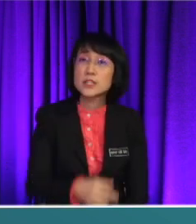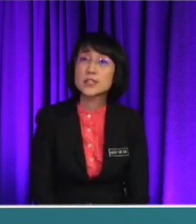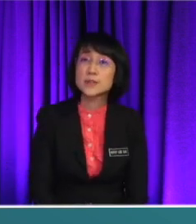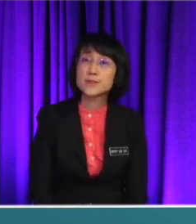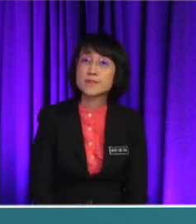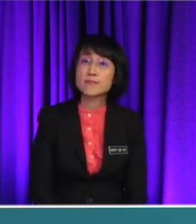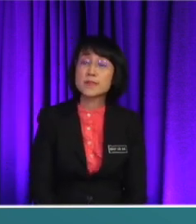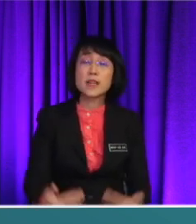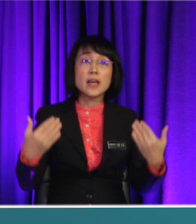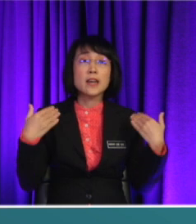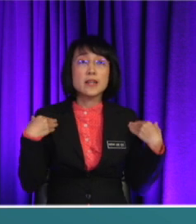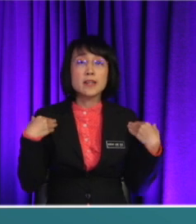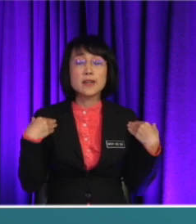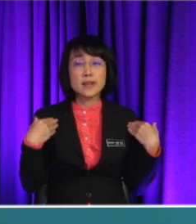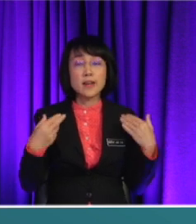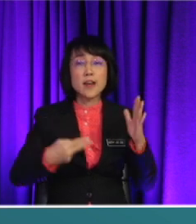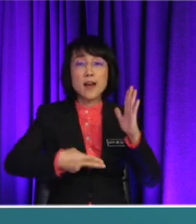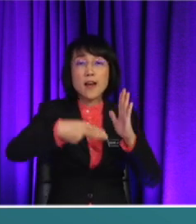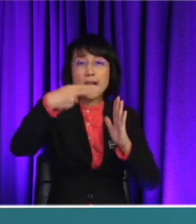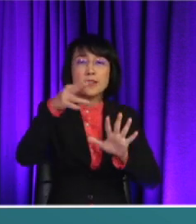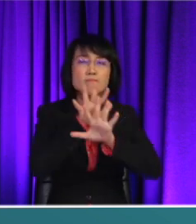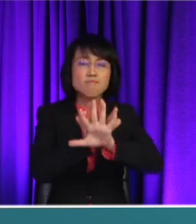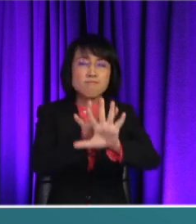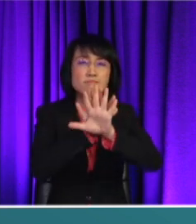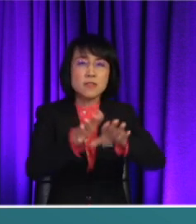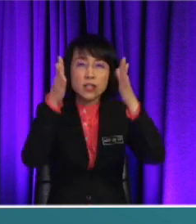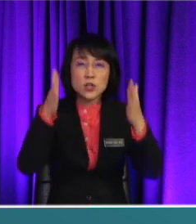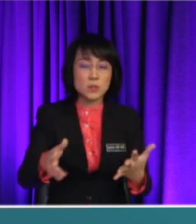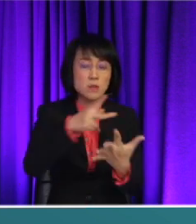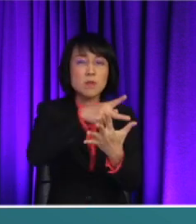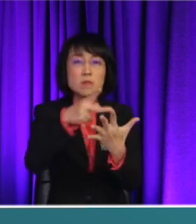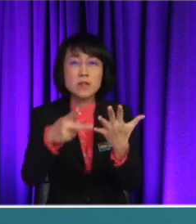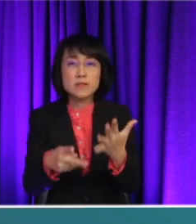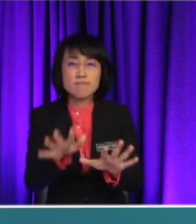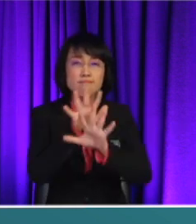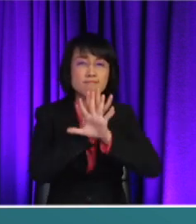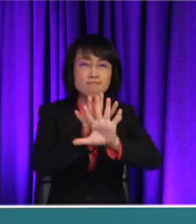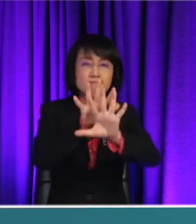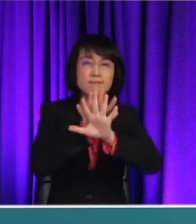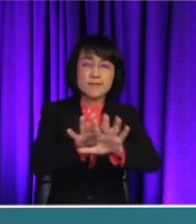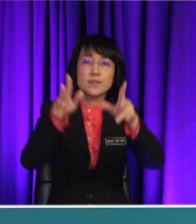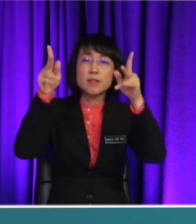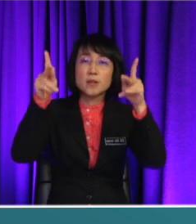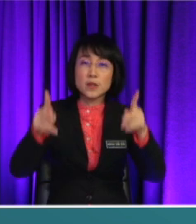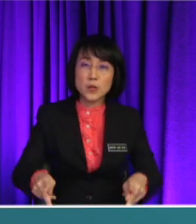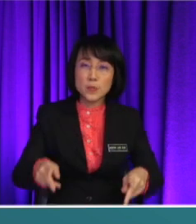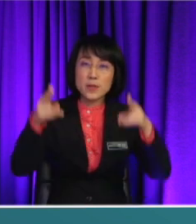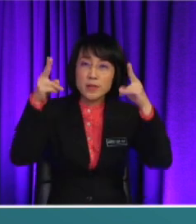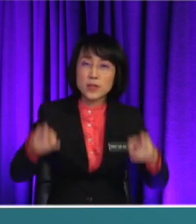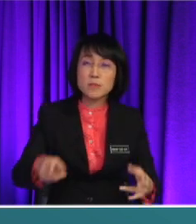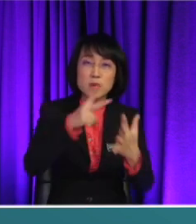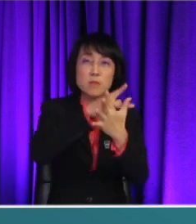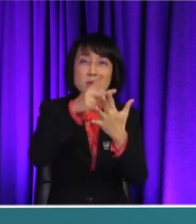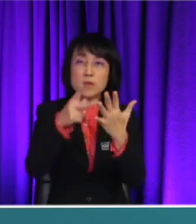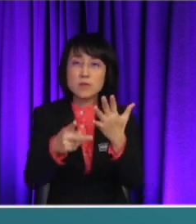we have this high density of human populations. So, if we have the high density of human populations, then we tend to use